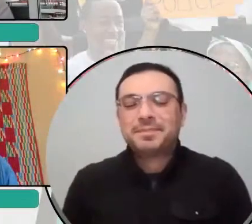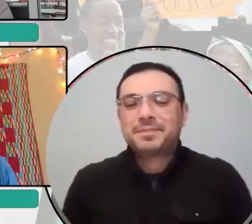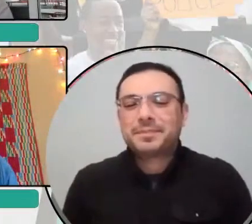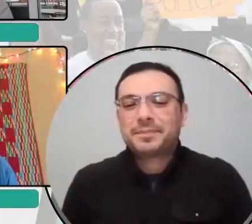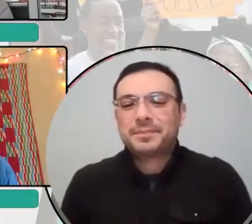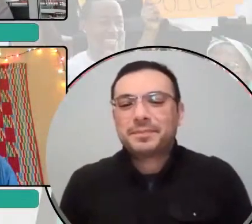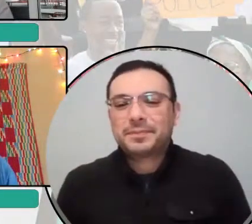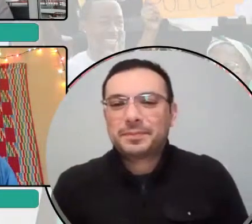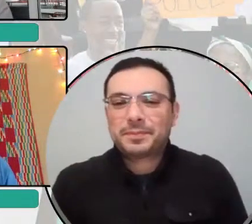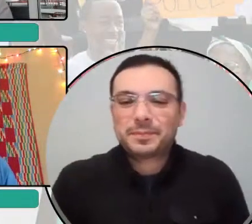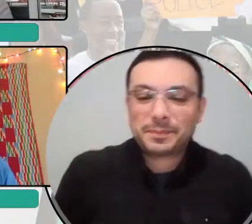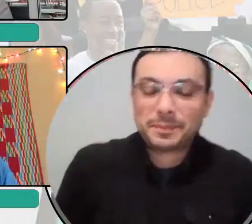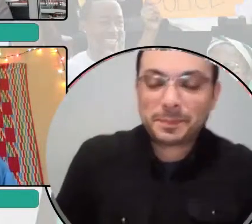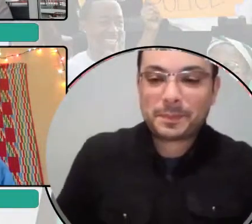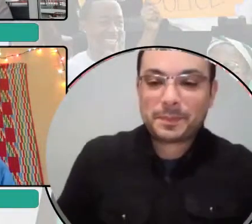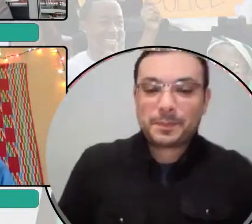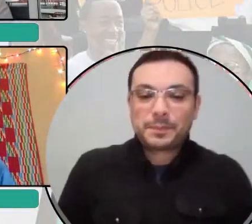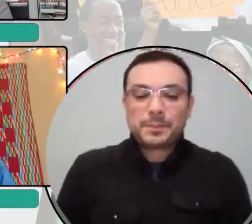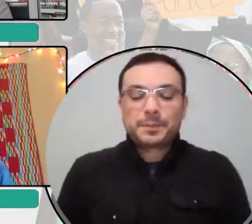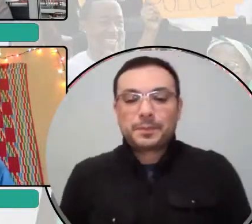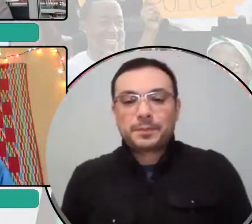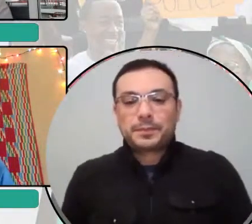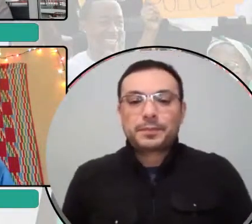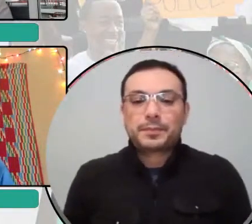Thank you. Would anyone like to go next?